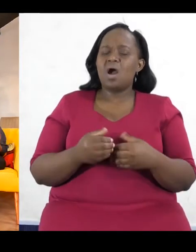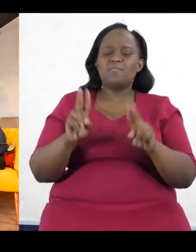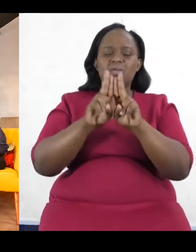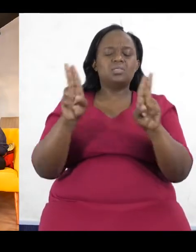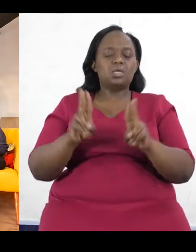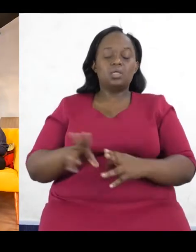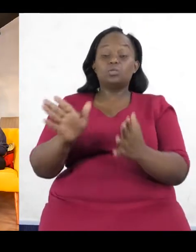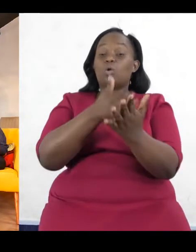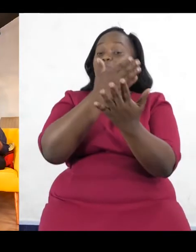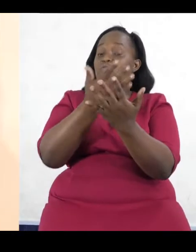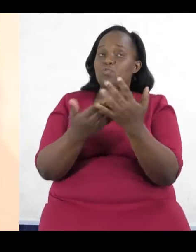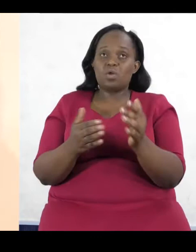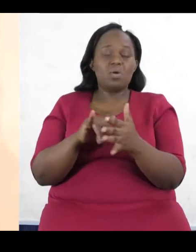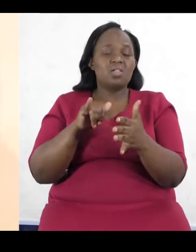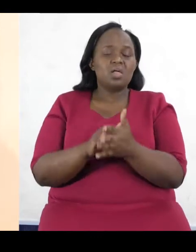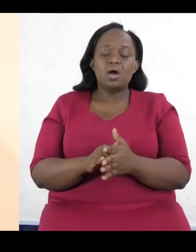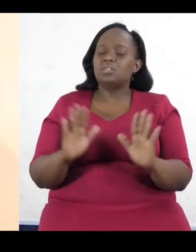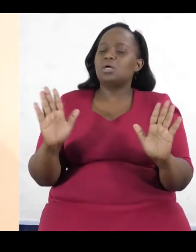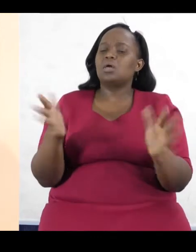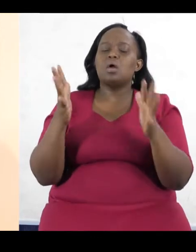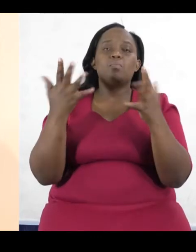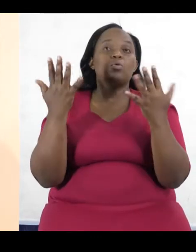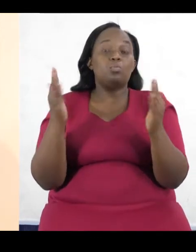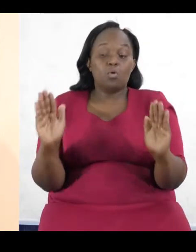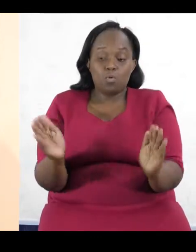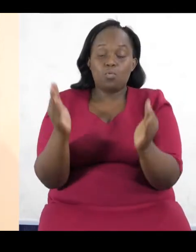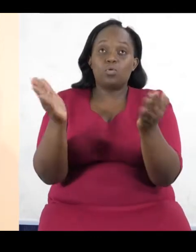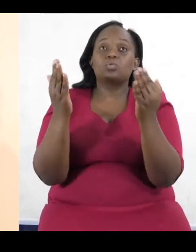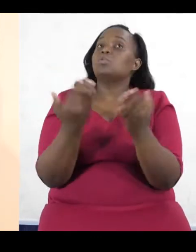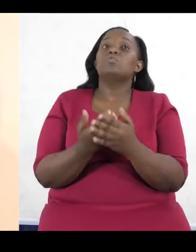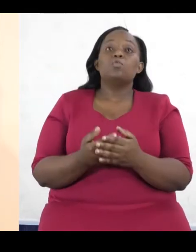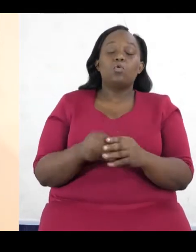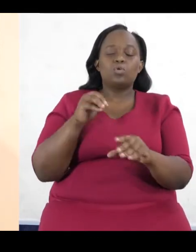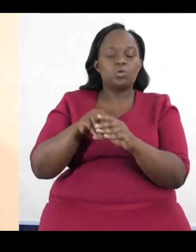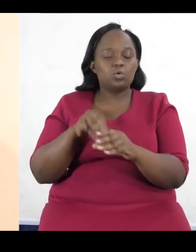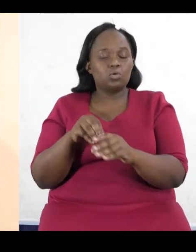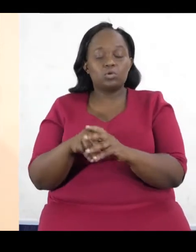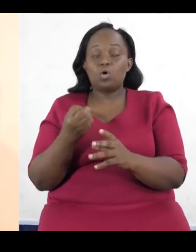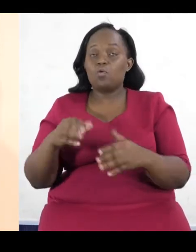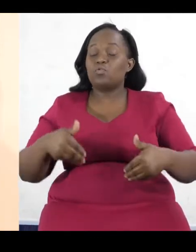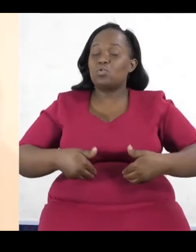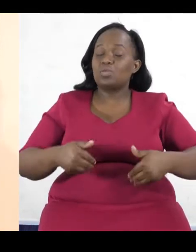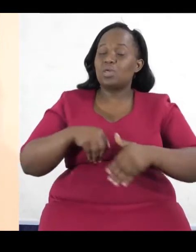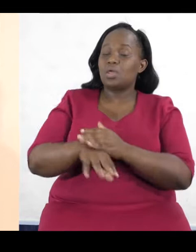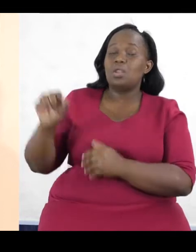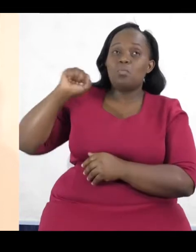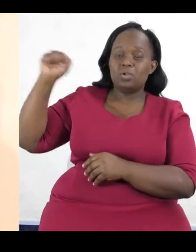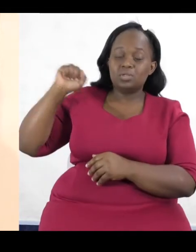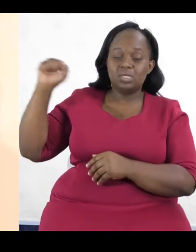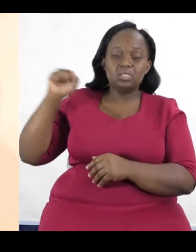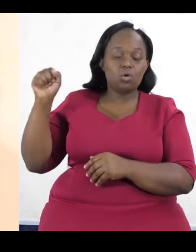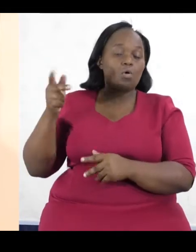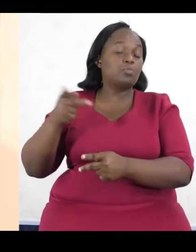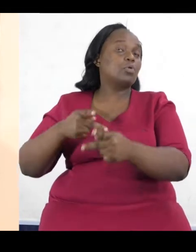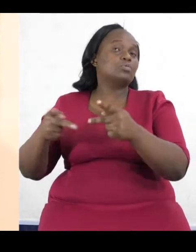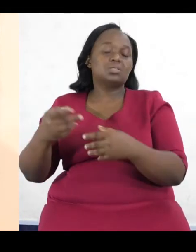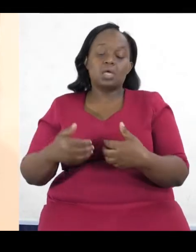is international framework that cultivate or motivate for more inclusion of youth in the political process, in the